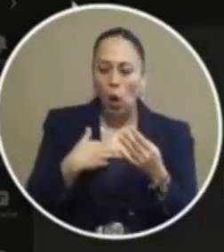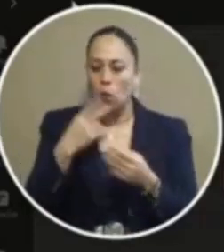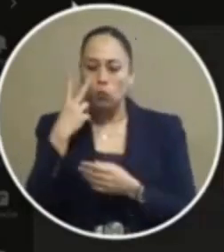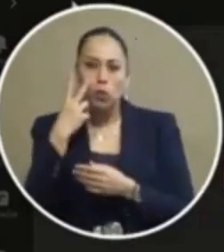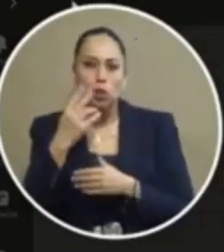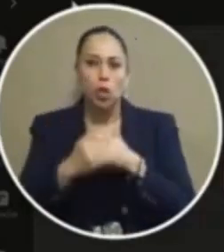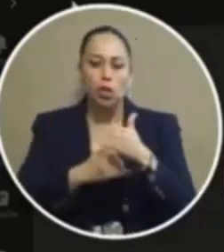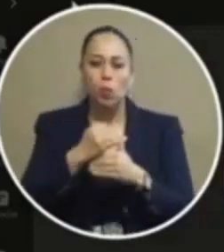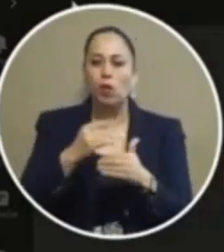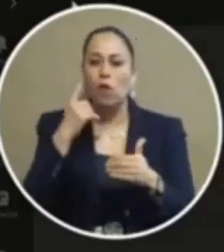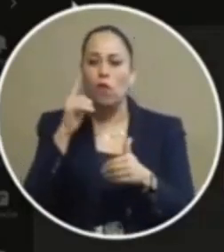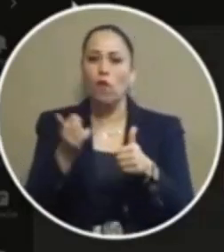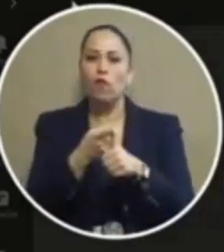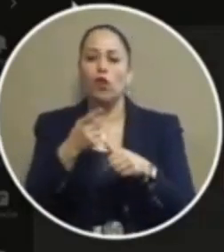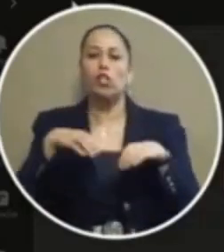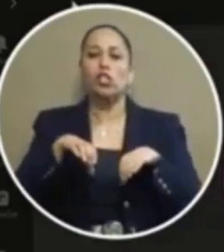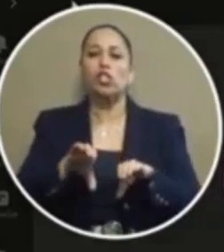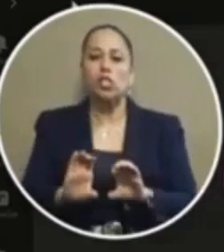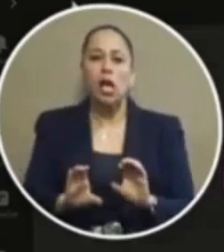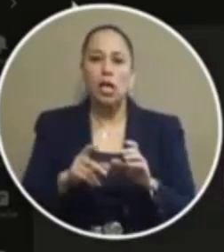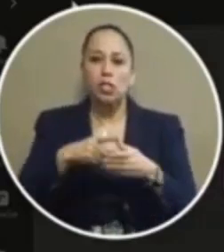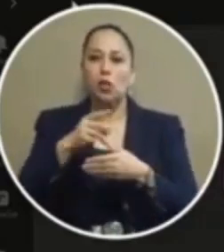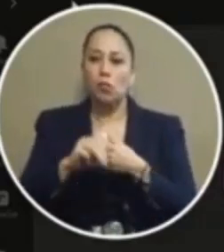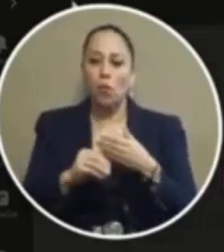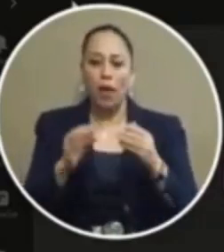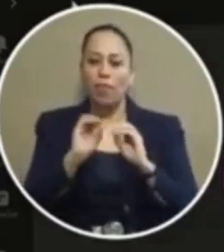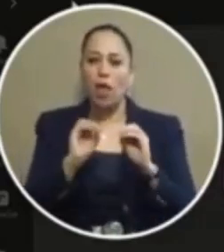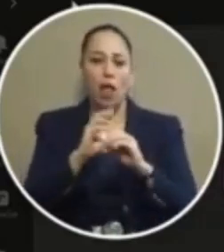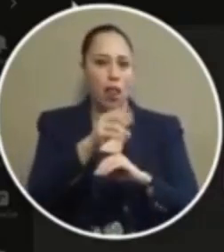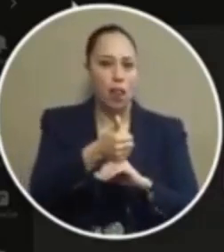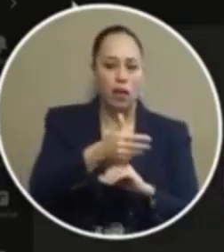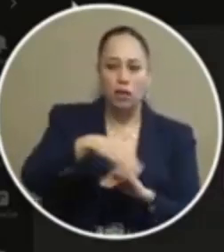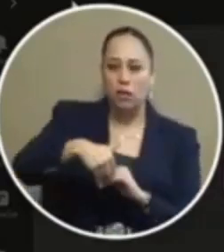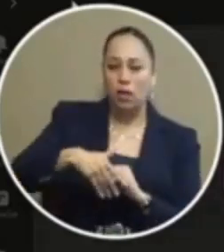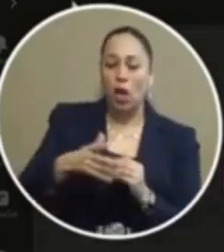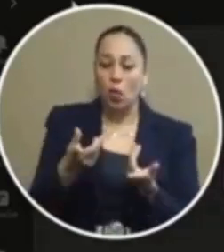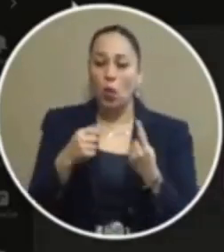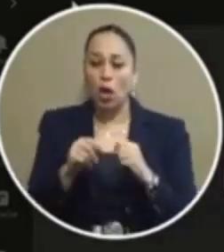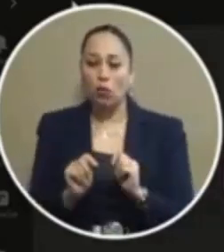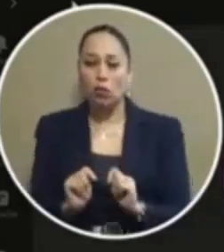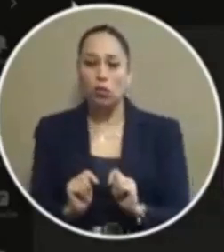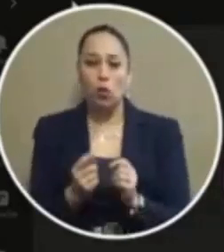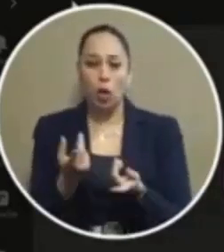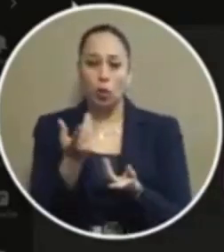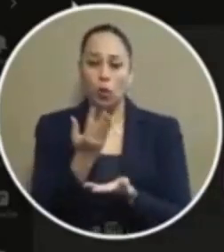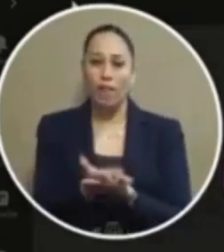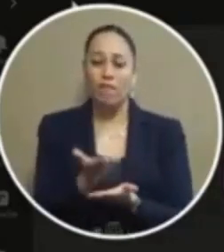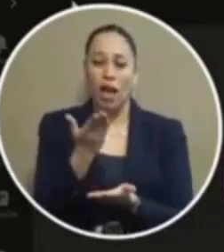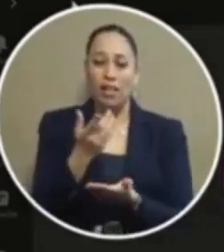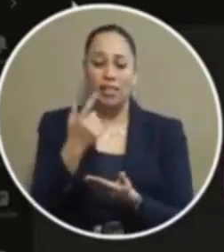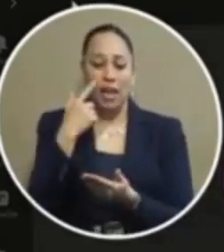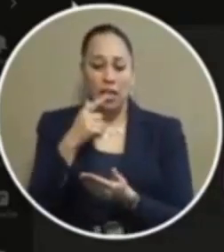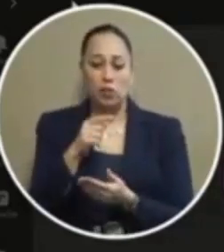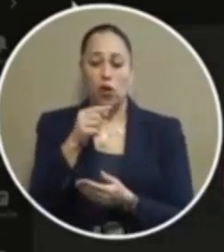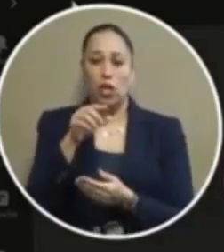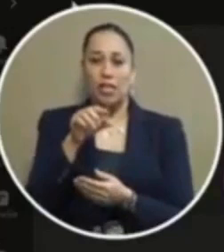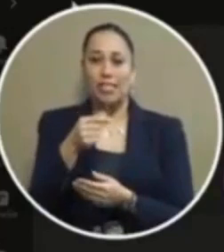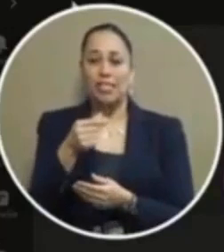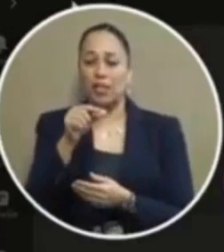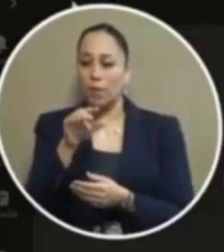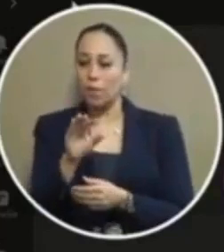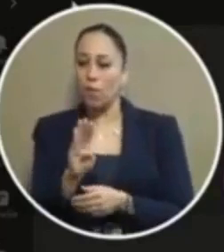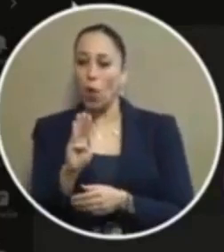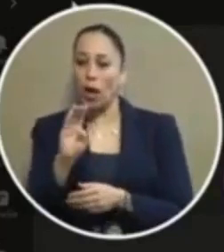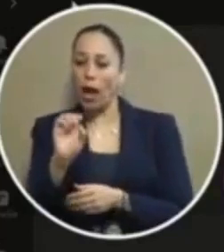process with the first chance program and we know what we have in place and i also want to chime in that the fact is g4s whether they